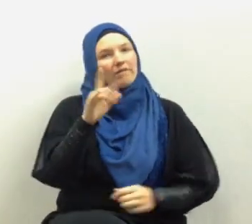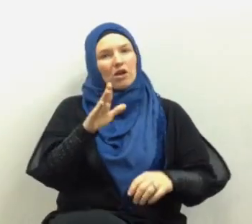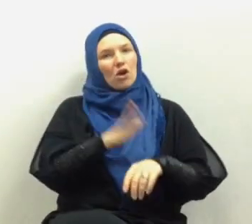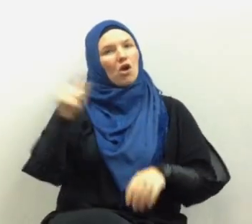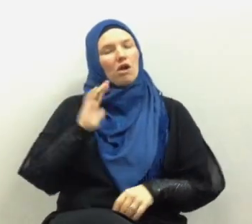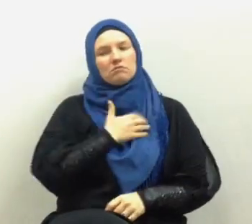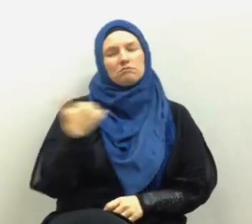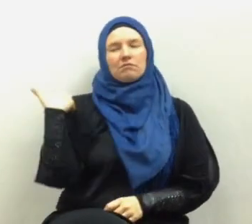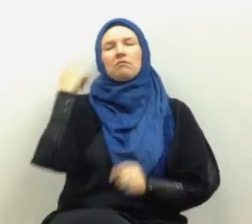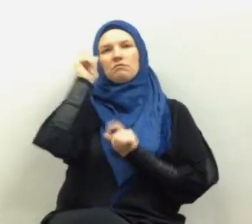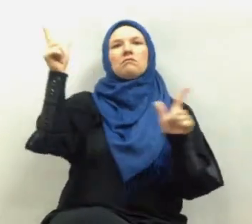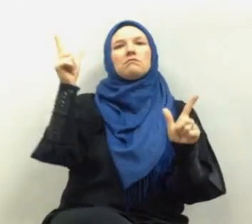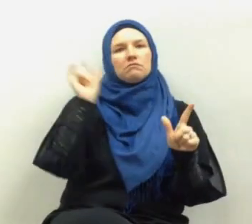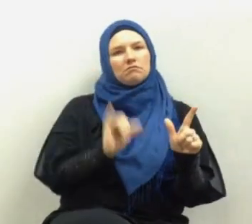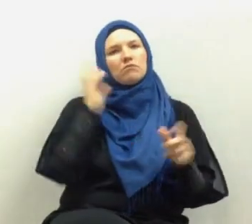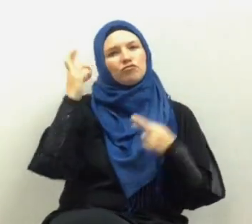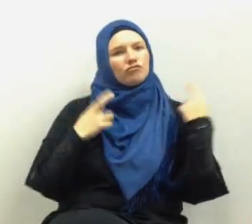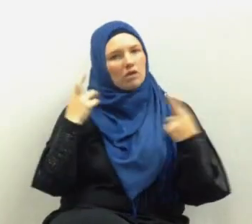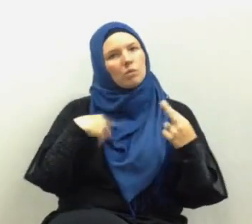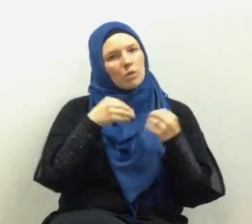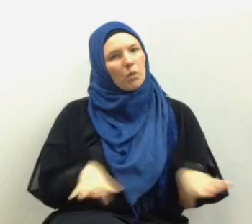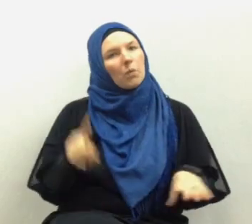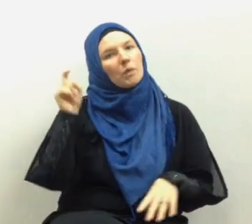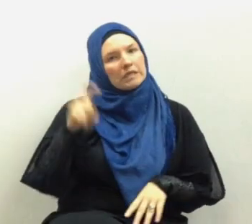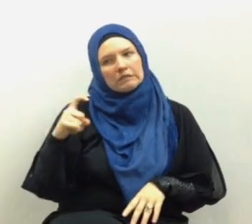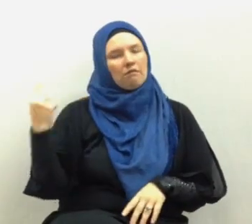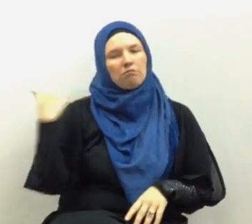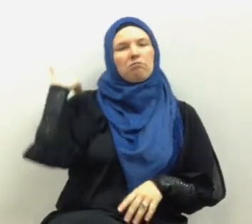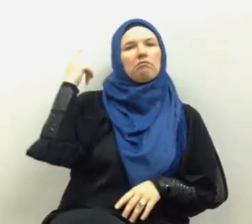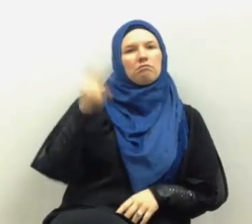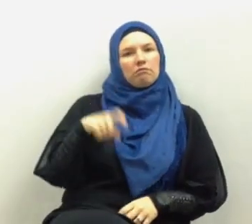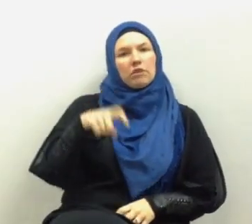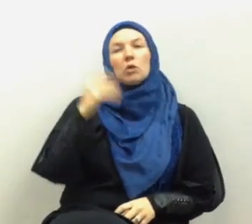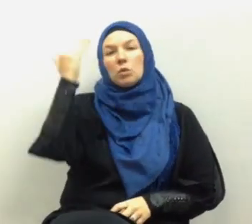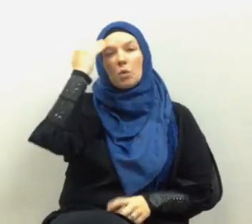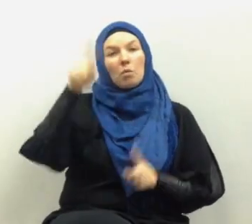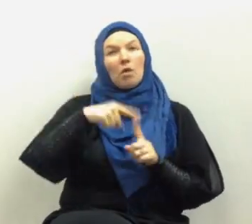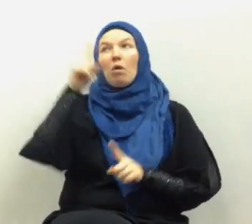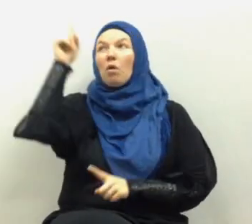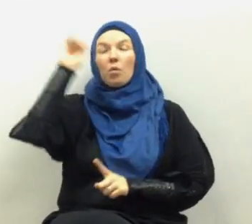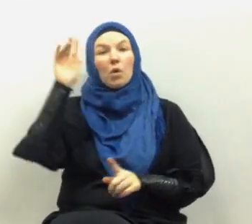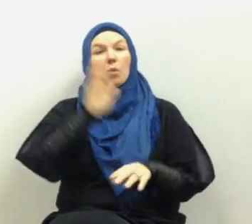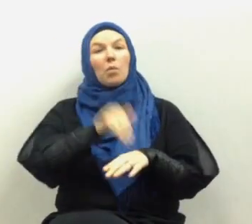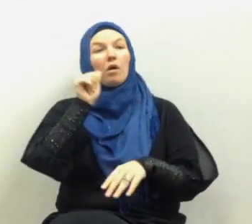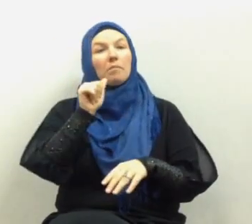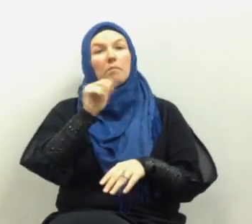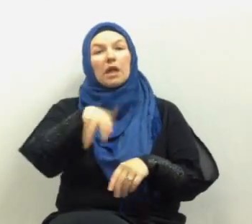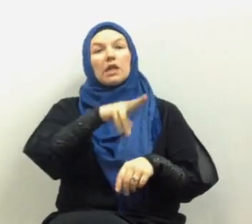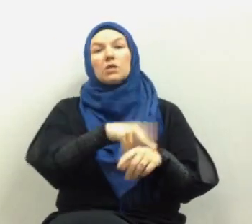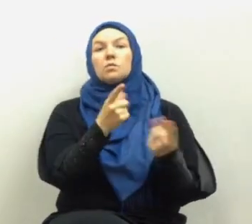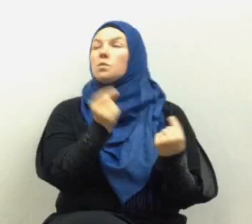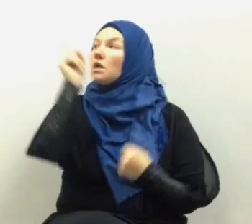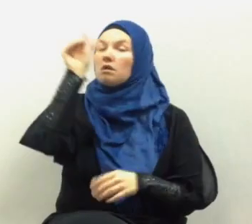somebody has to call us up to wake us up we need a wake up call do you know when Allah wants to wake up a